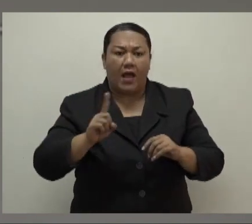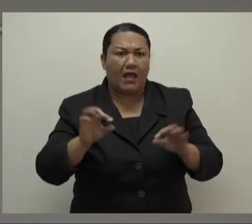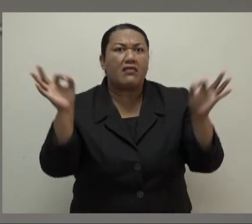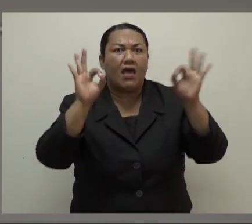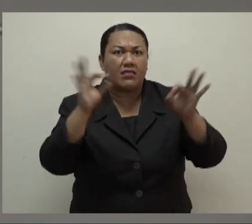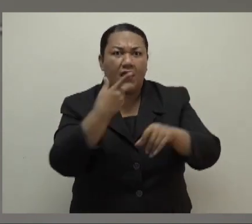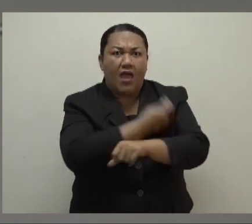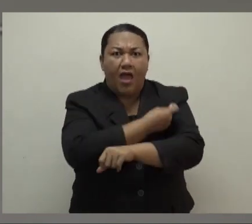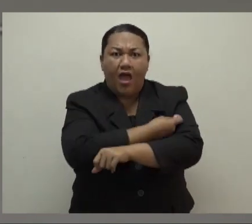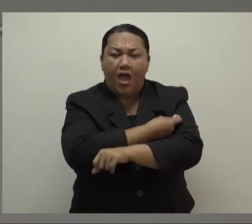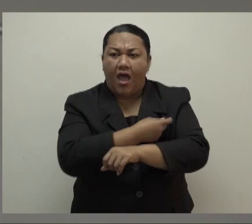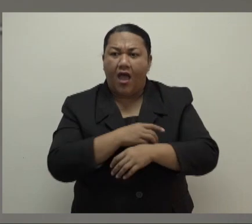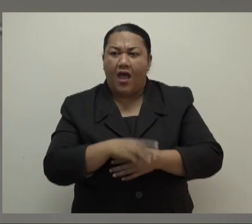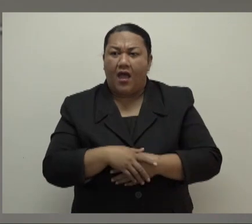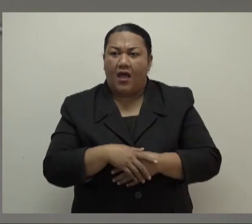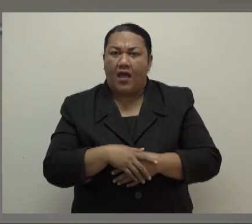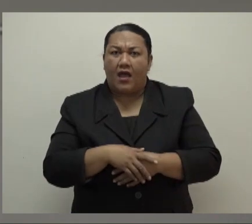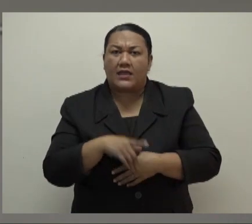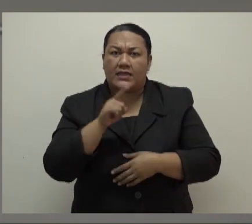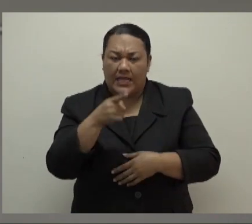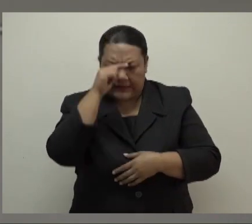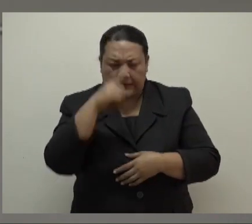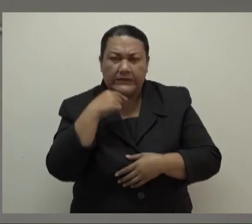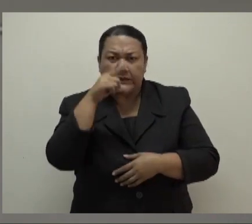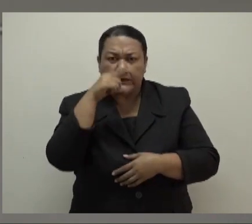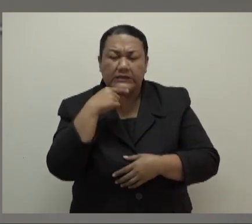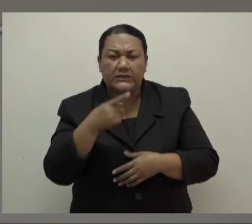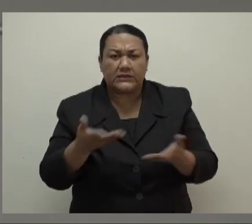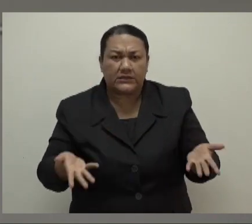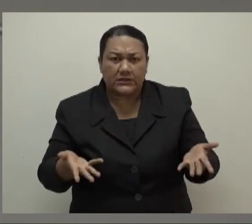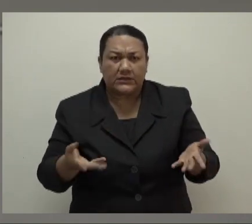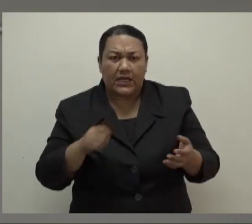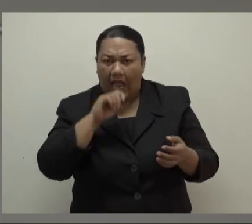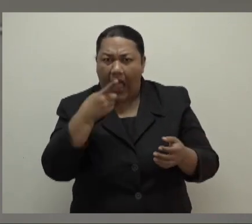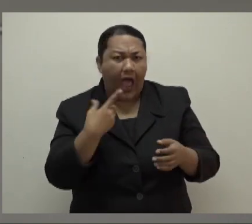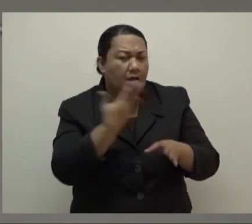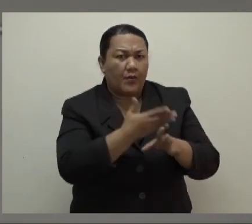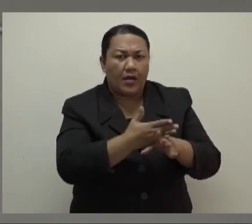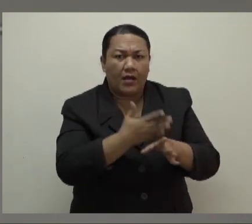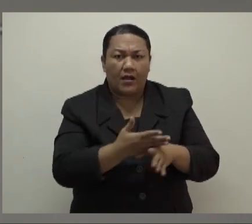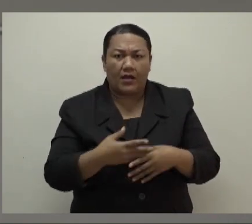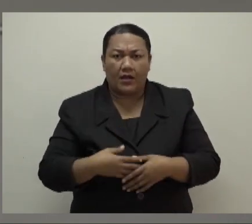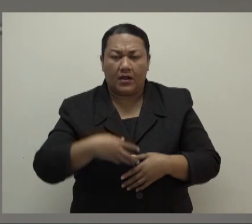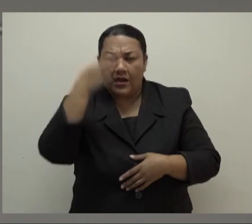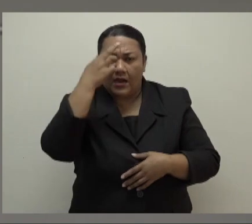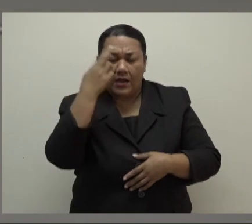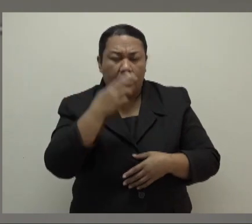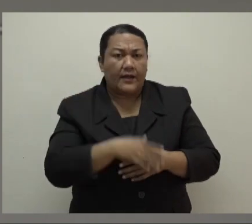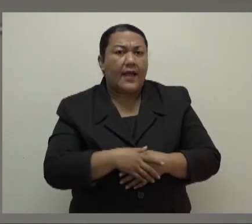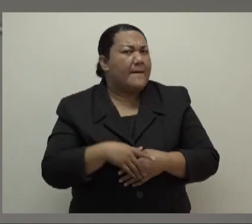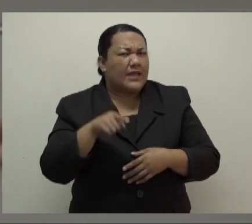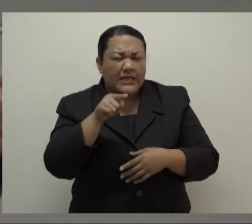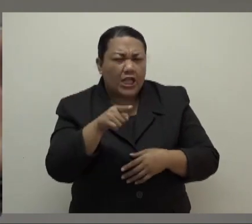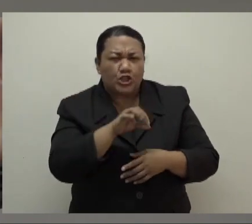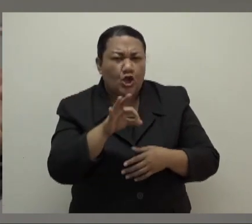policy. The reality of the matter is that because of that policy, we have a higher rate of vaccination and because